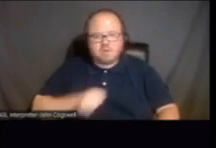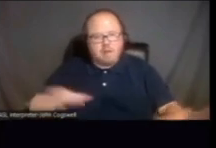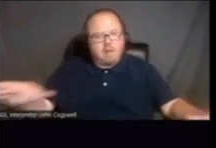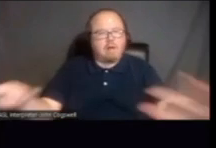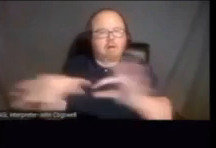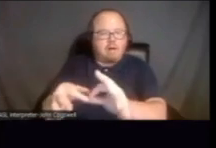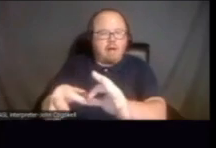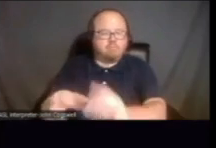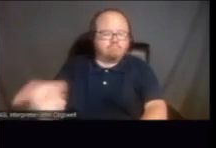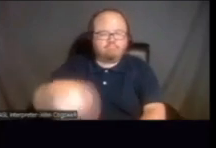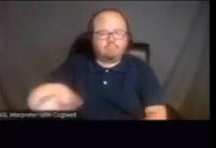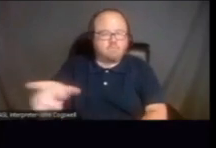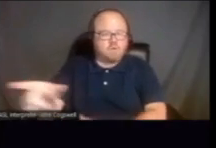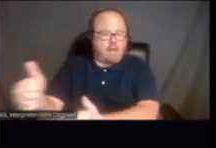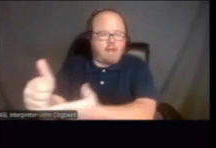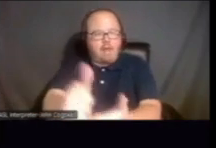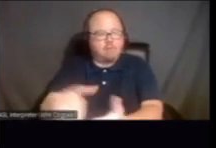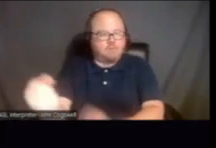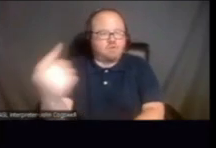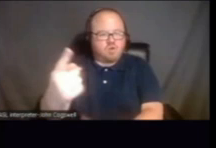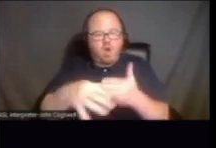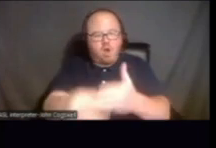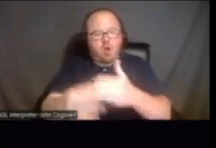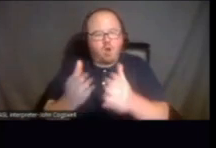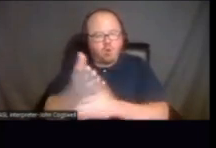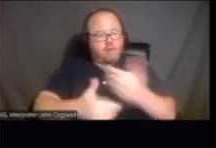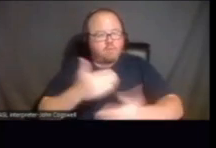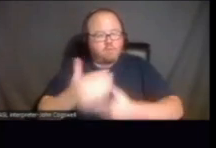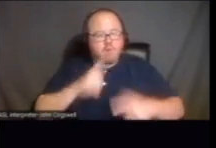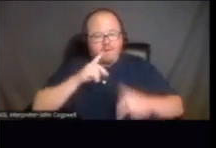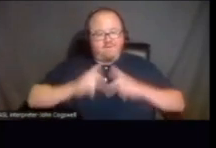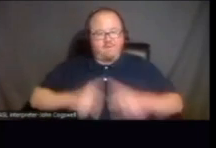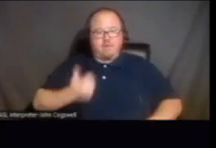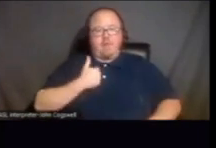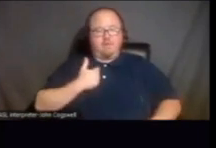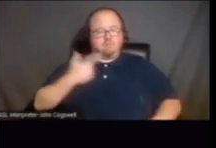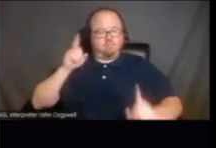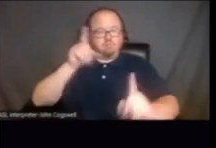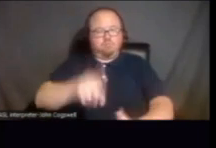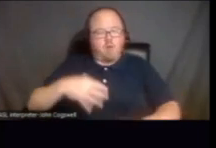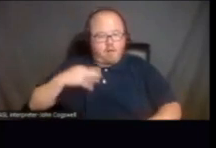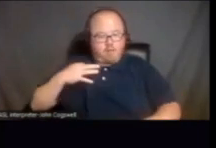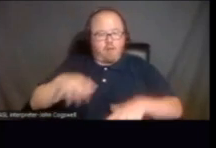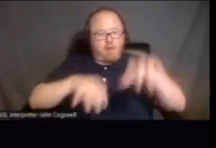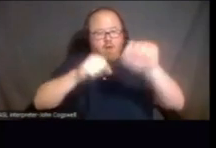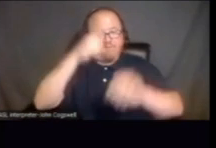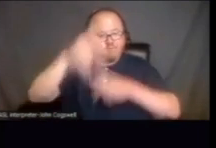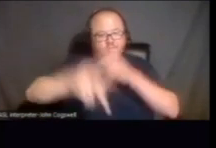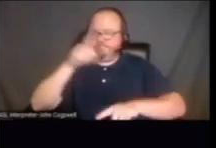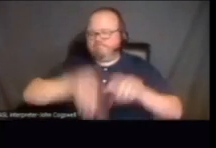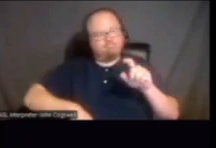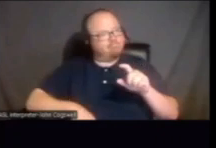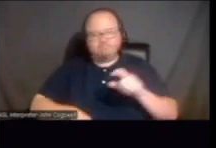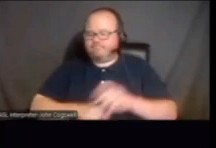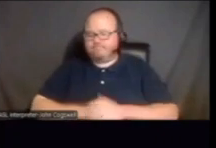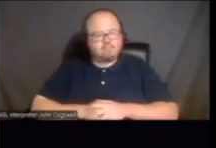anyone and help them understand and guide them through that process, we can. We just can't physically sit there and apply for people because there's a